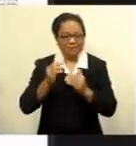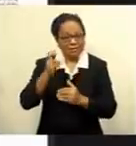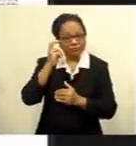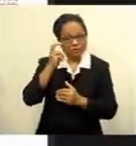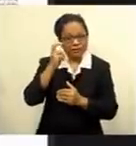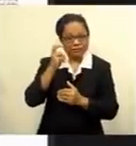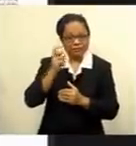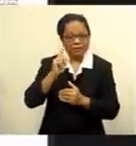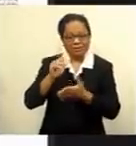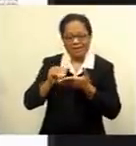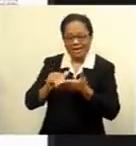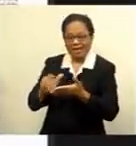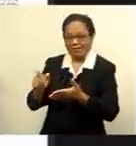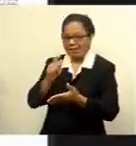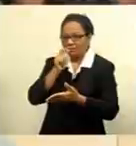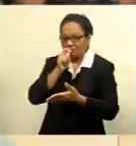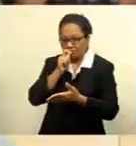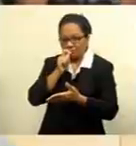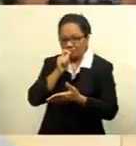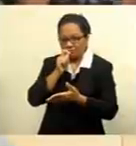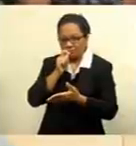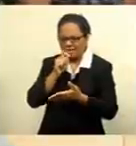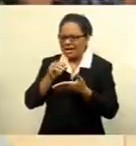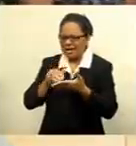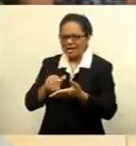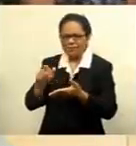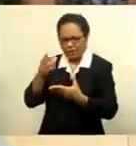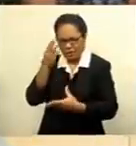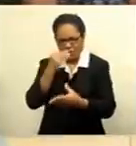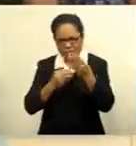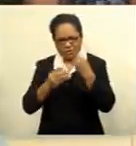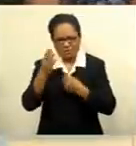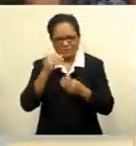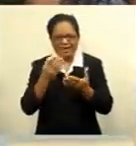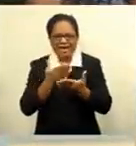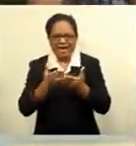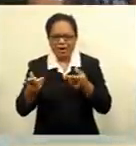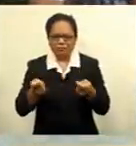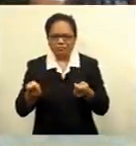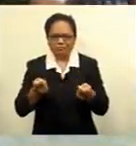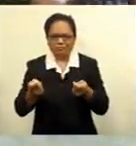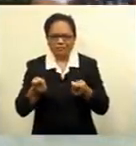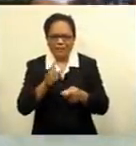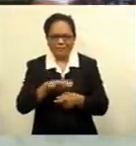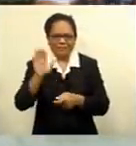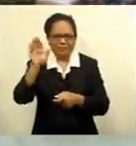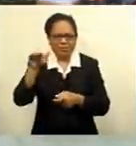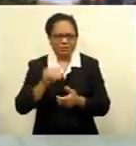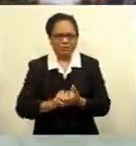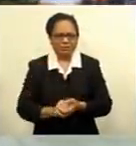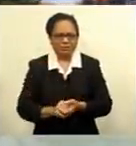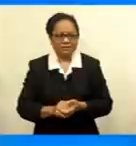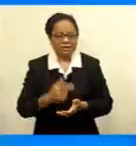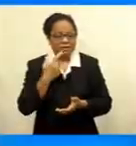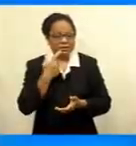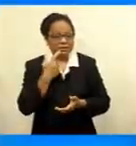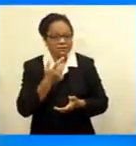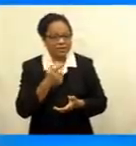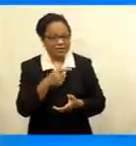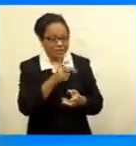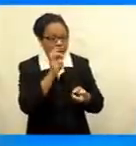referees to have their questions answered in terms of officiating basketball games. We were given opportunities to